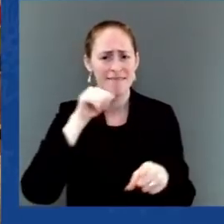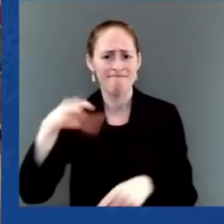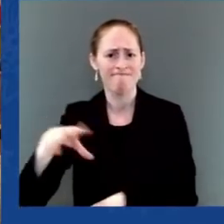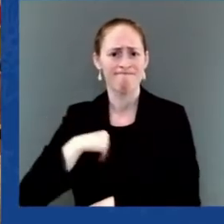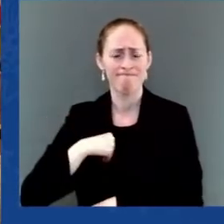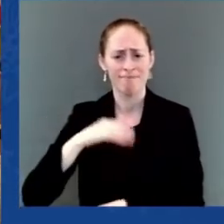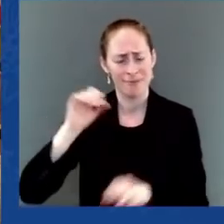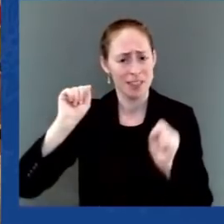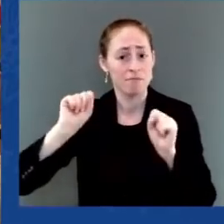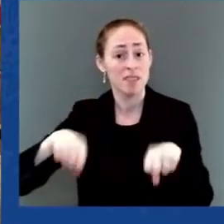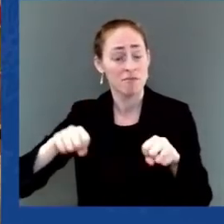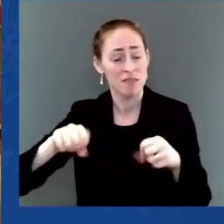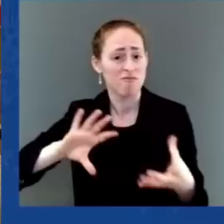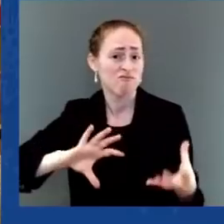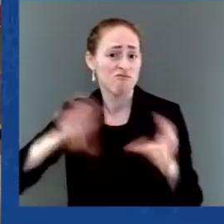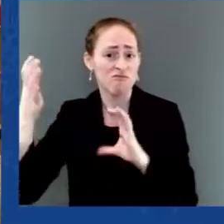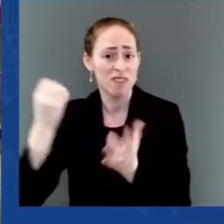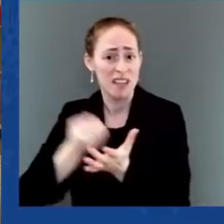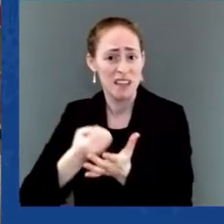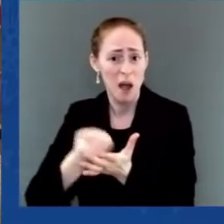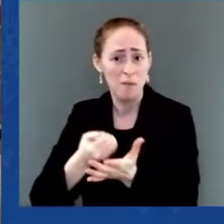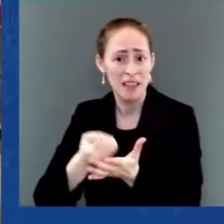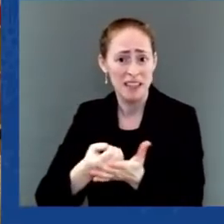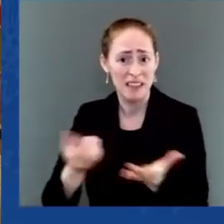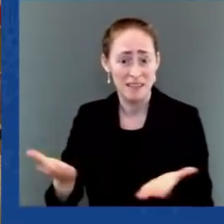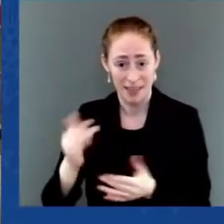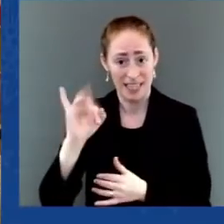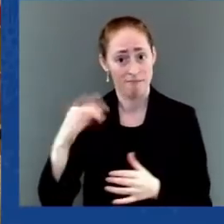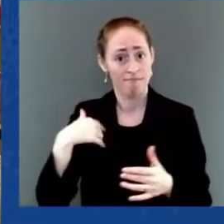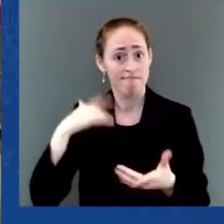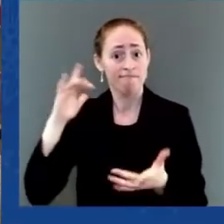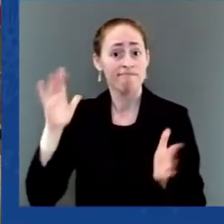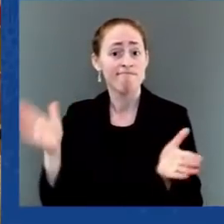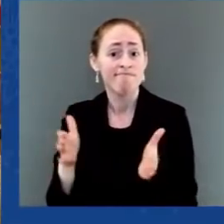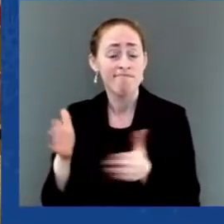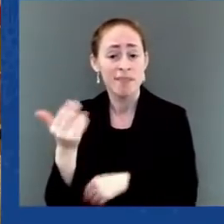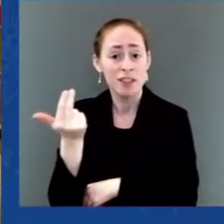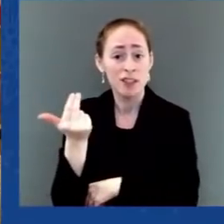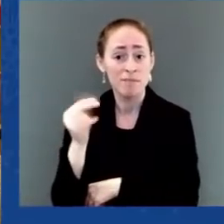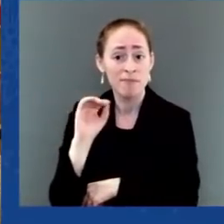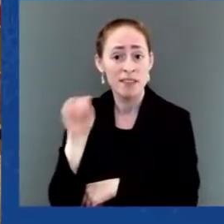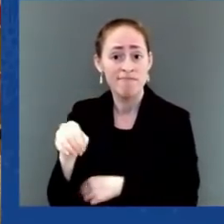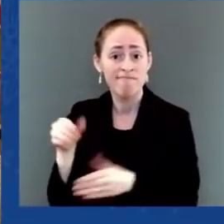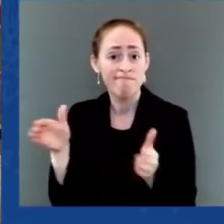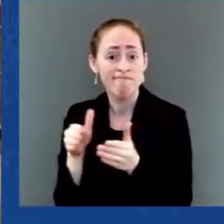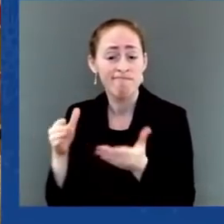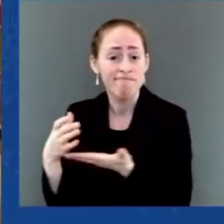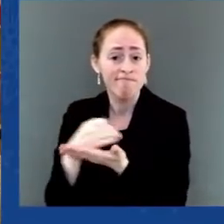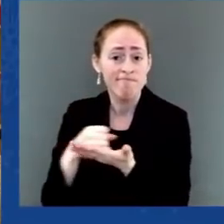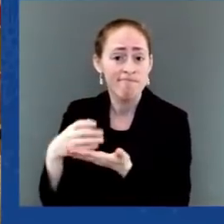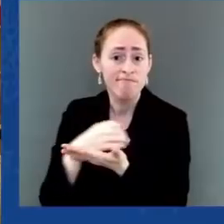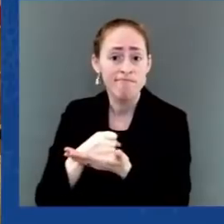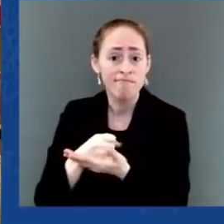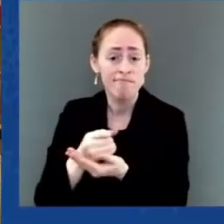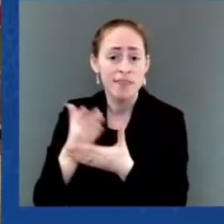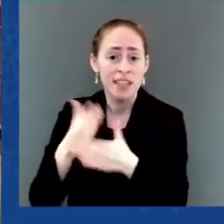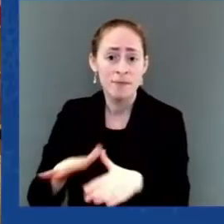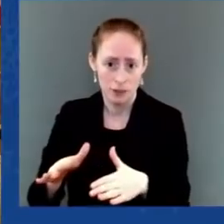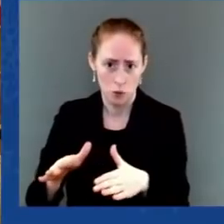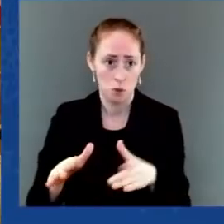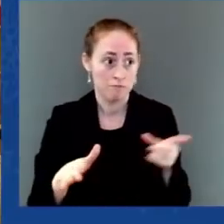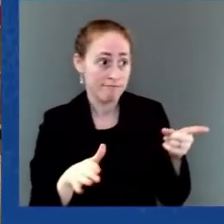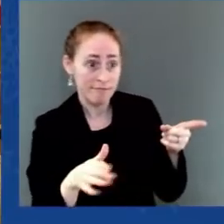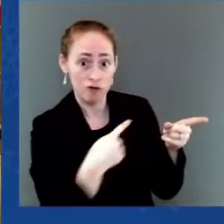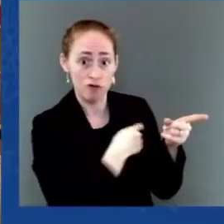on sorting out the disparity with the use of force, which would put us all